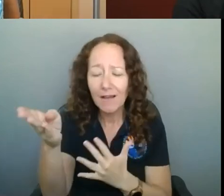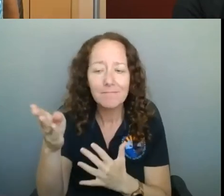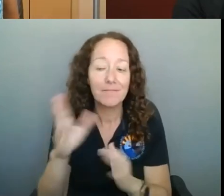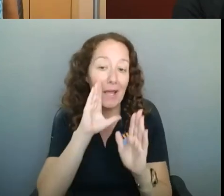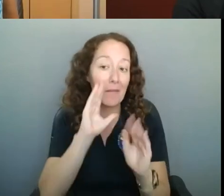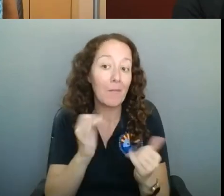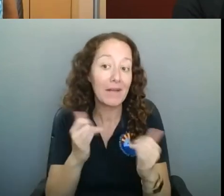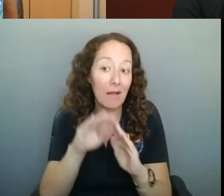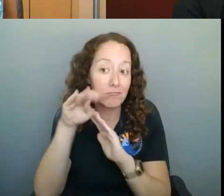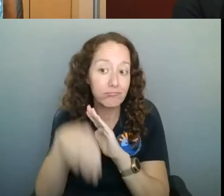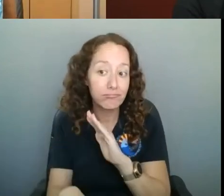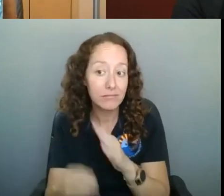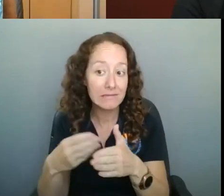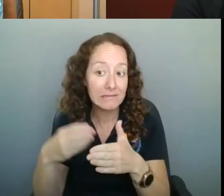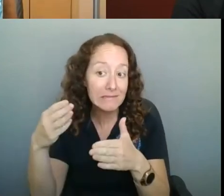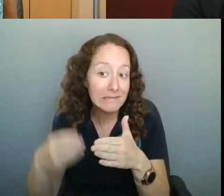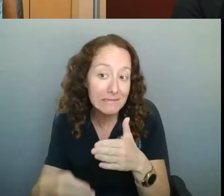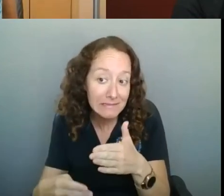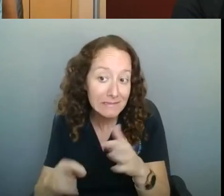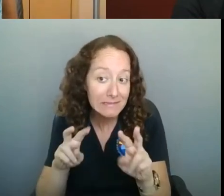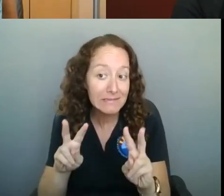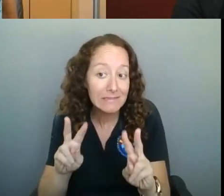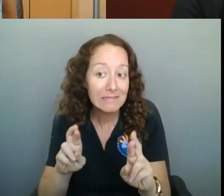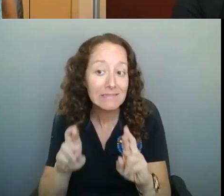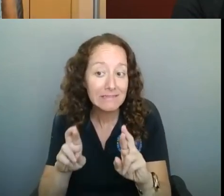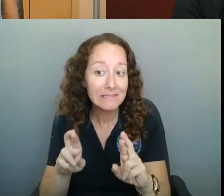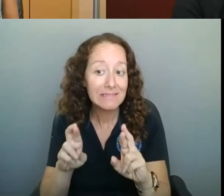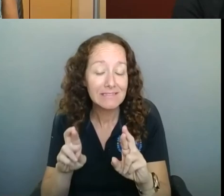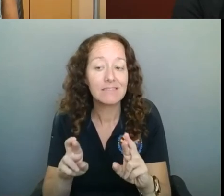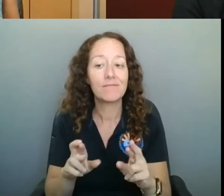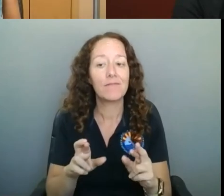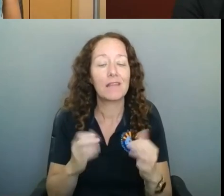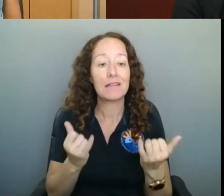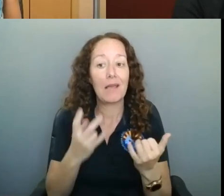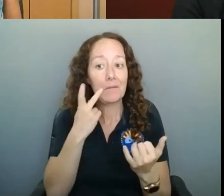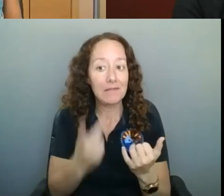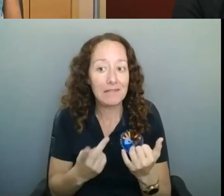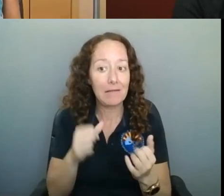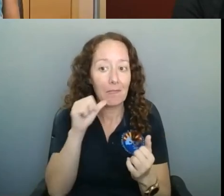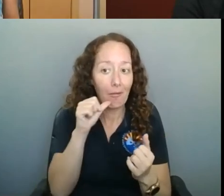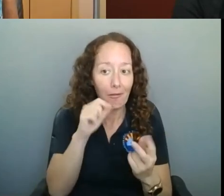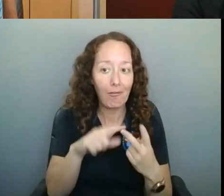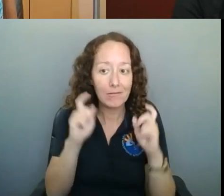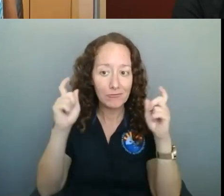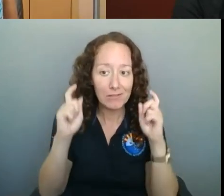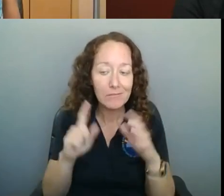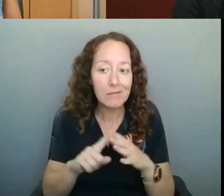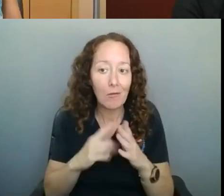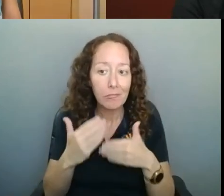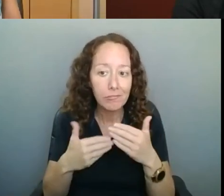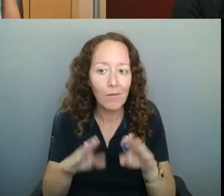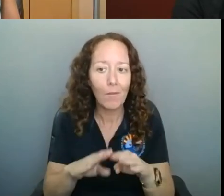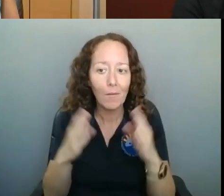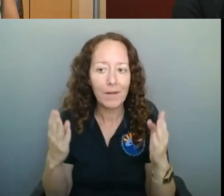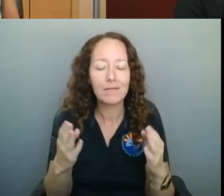this, hopefully, as we begin to see bars and gyms, especially right now, reopen. Again, just a reminder, the